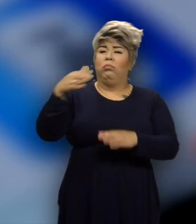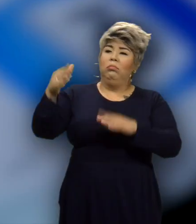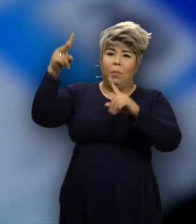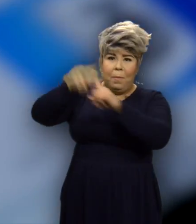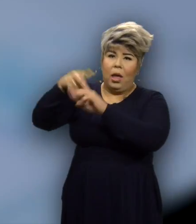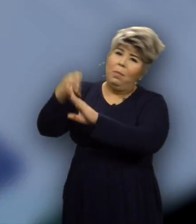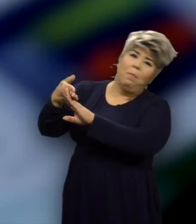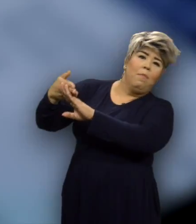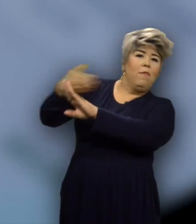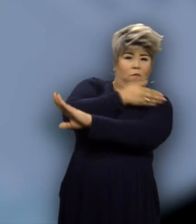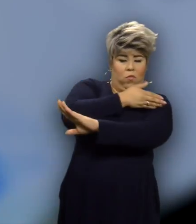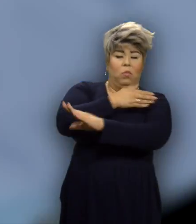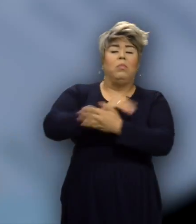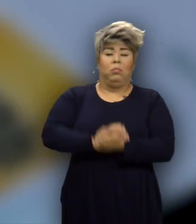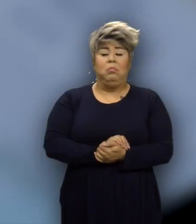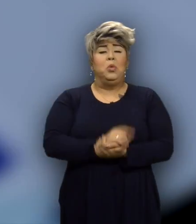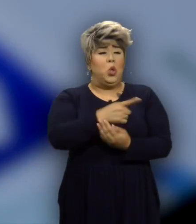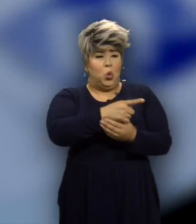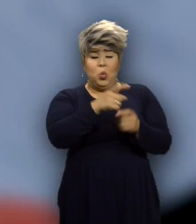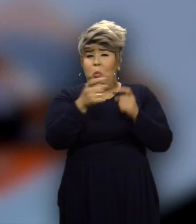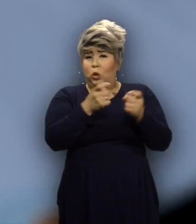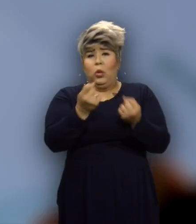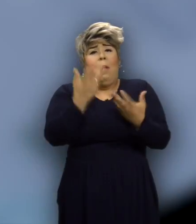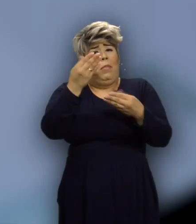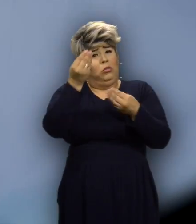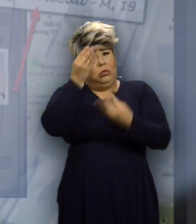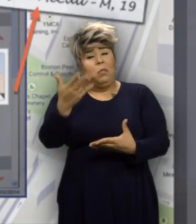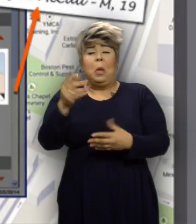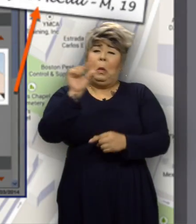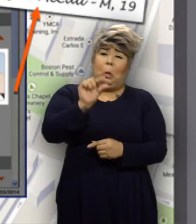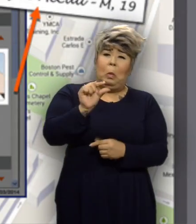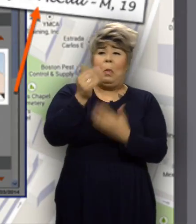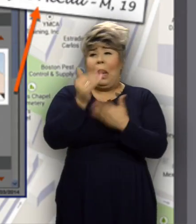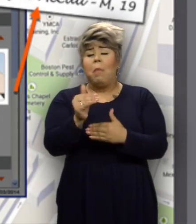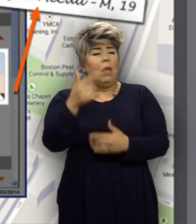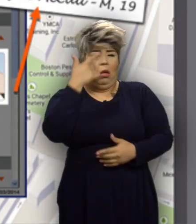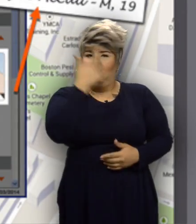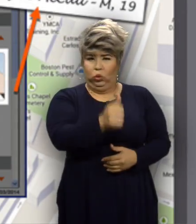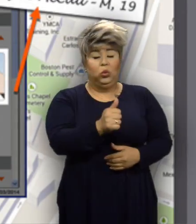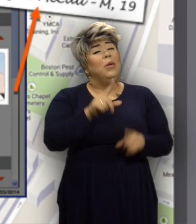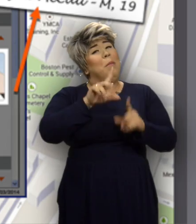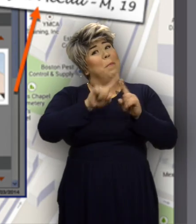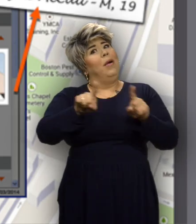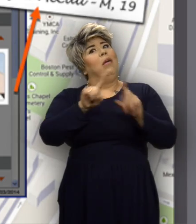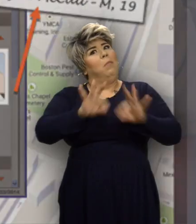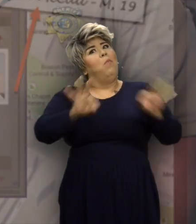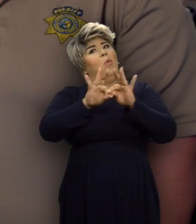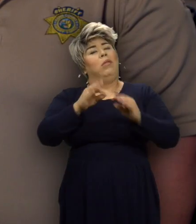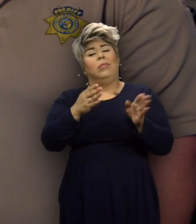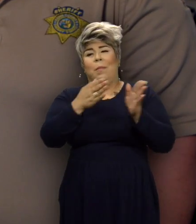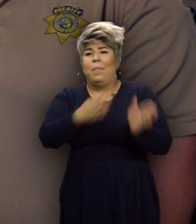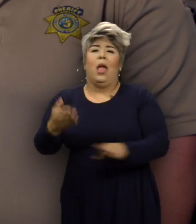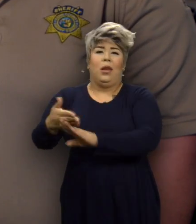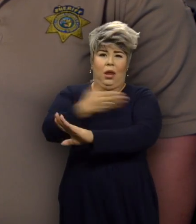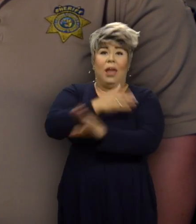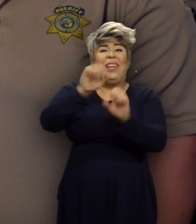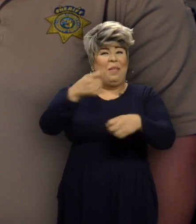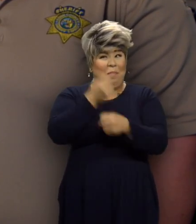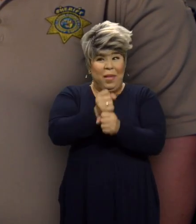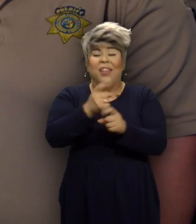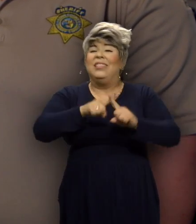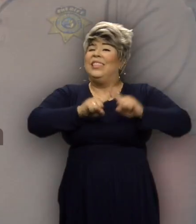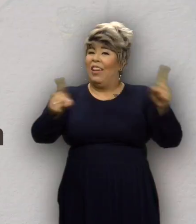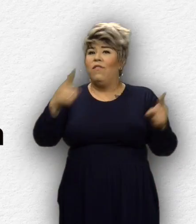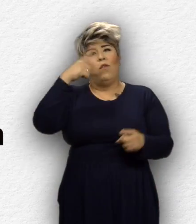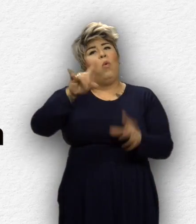a registered phone number calls 911. You control what information you share. Protect your loved ones. Plan ahead. It can make all